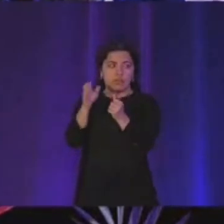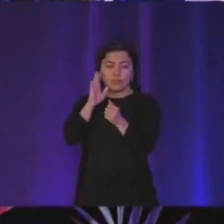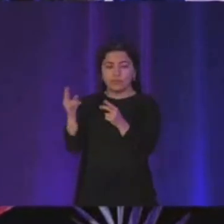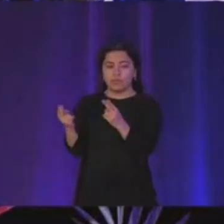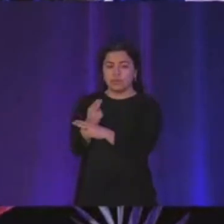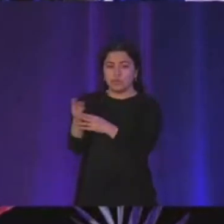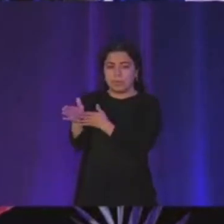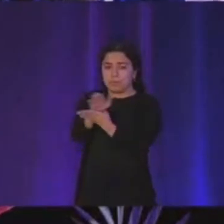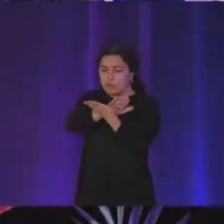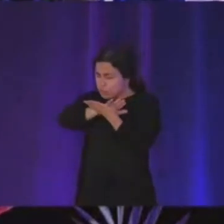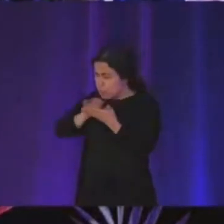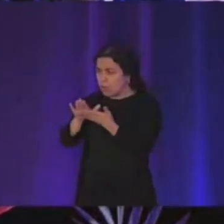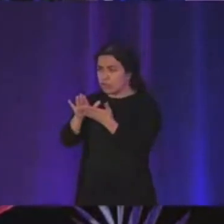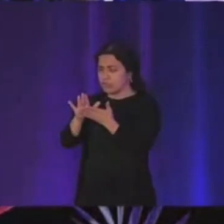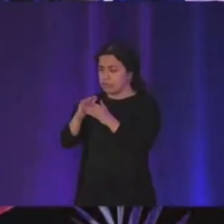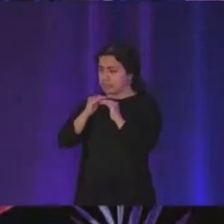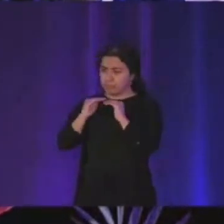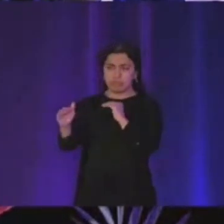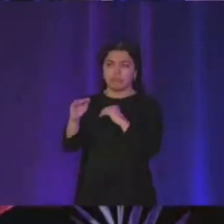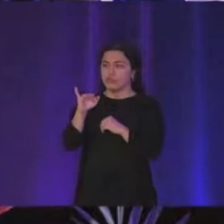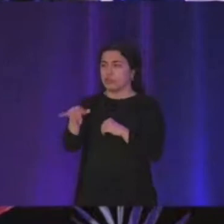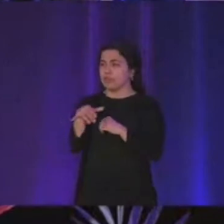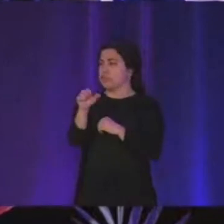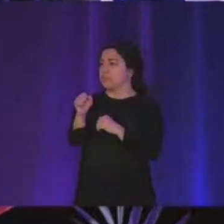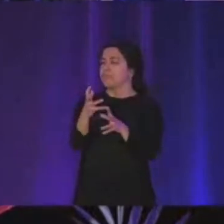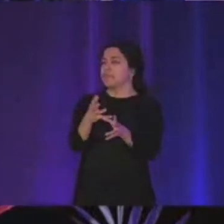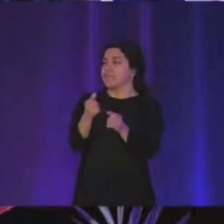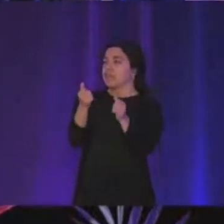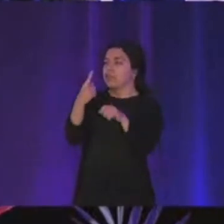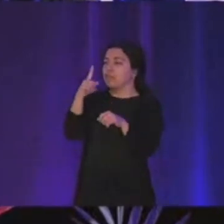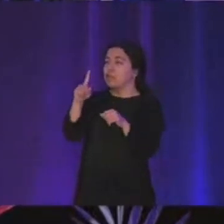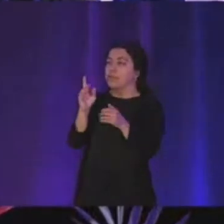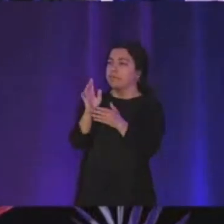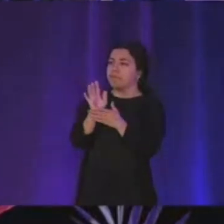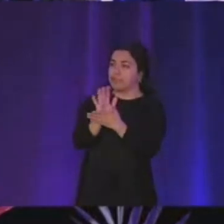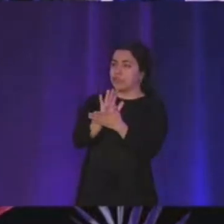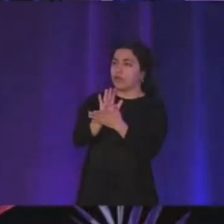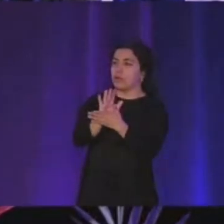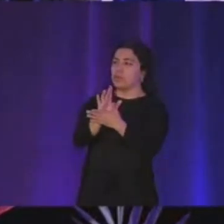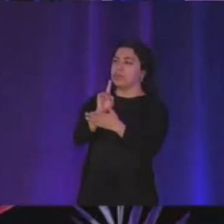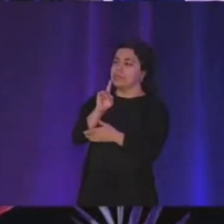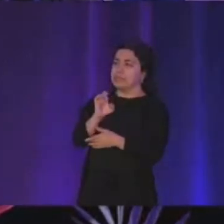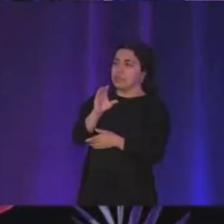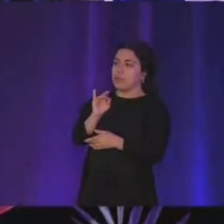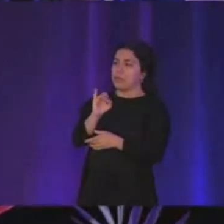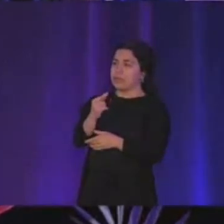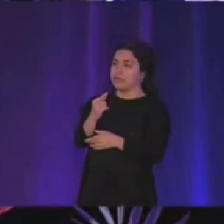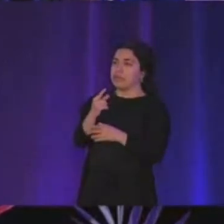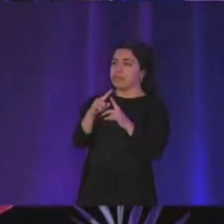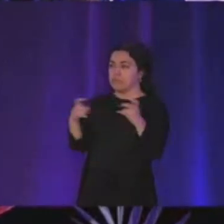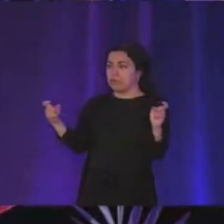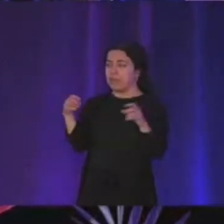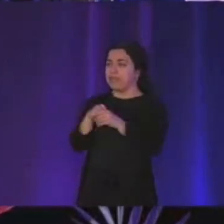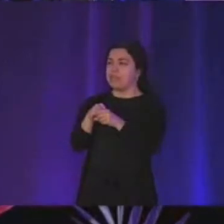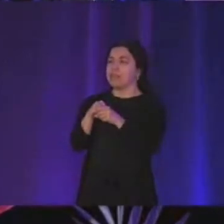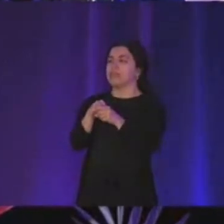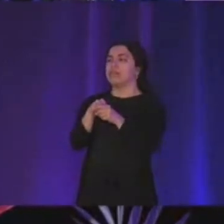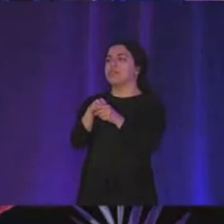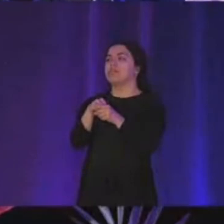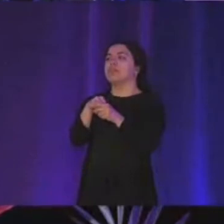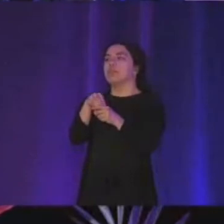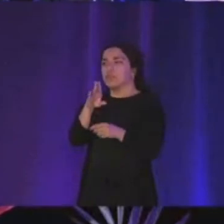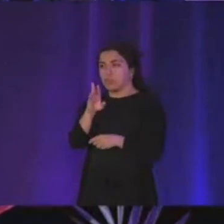pure javascript uh to do uh video decoding in the browser now one thing i want to note is that